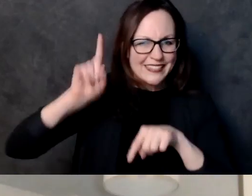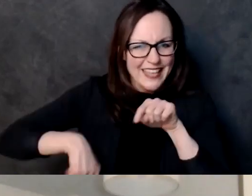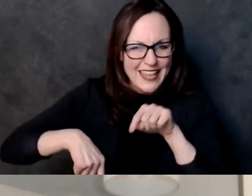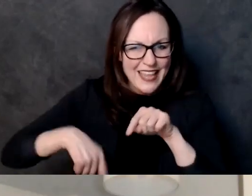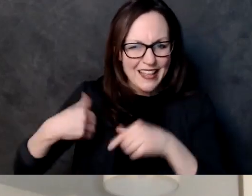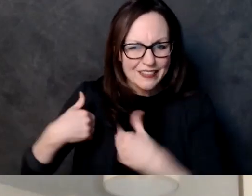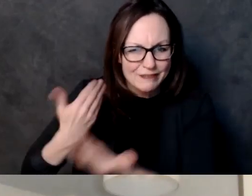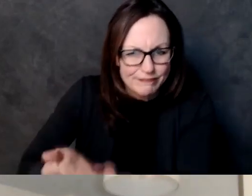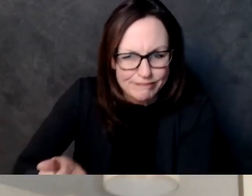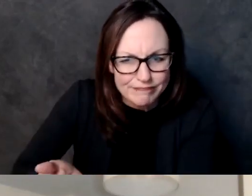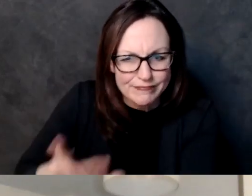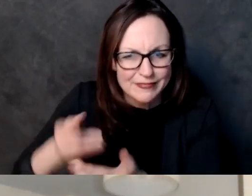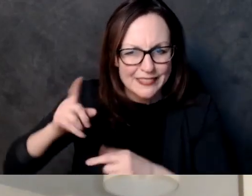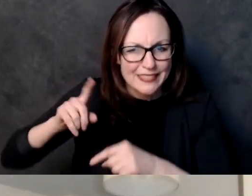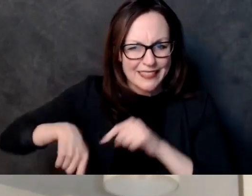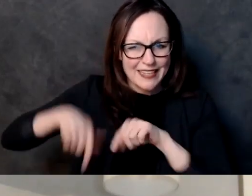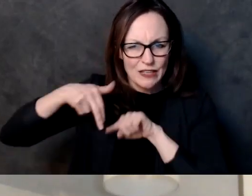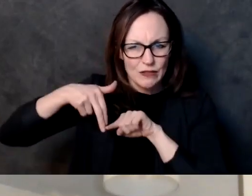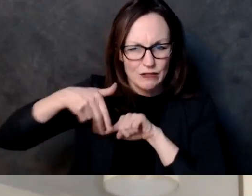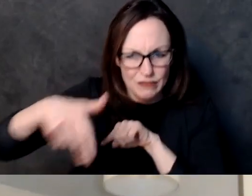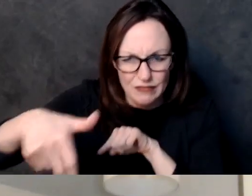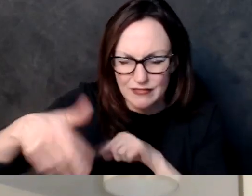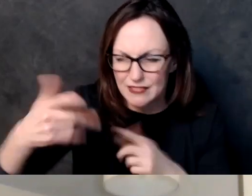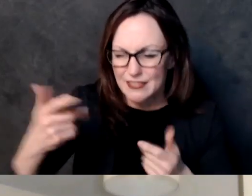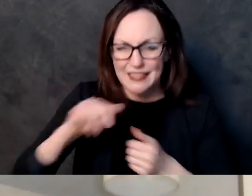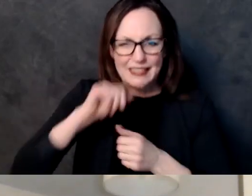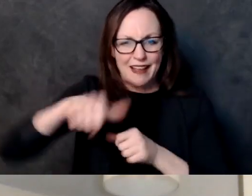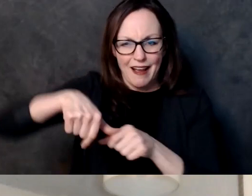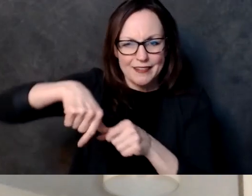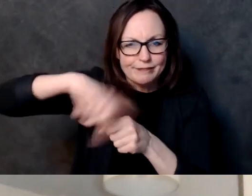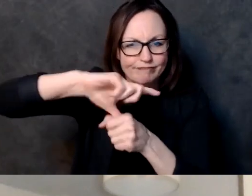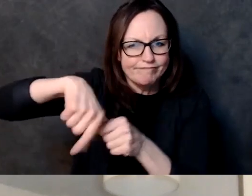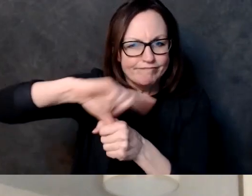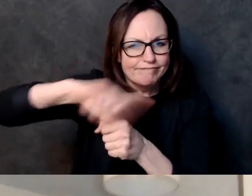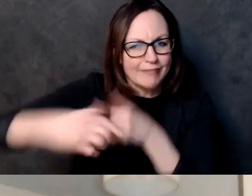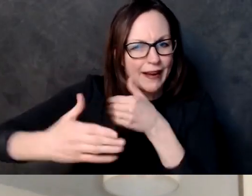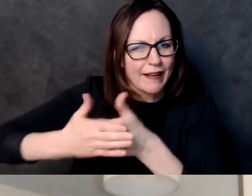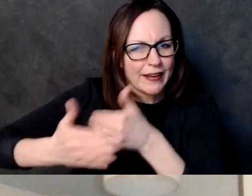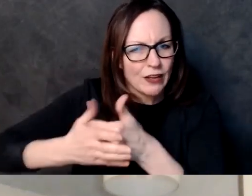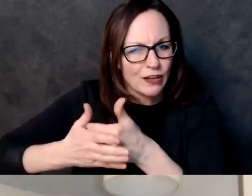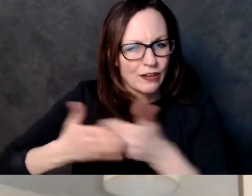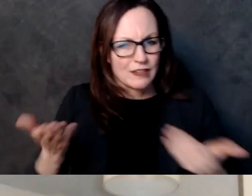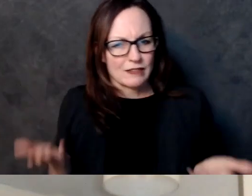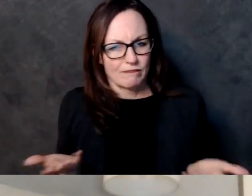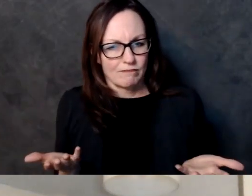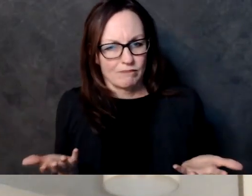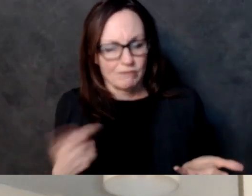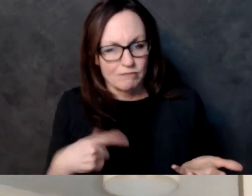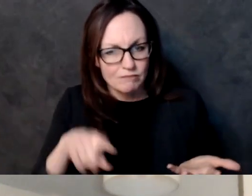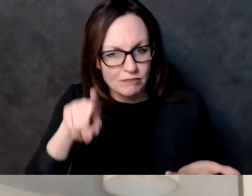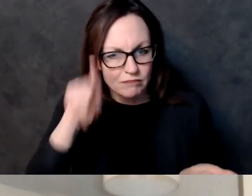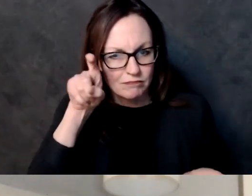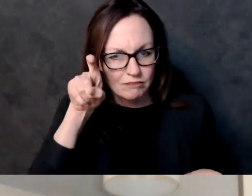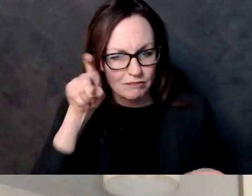hire direct staff so the short answer is money um staffing supplying maintaining testing facilities all of that costs